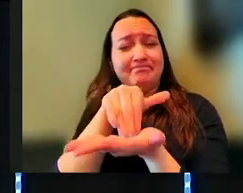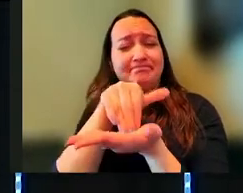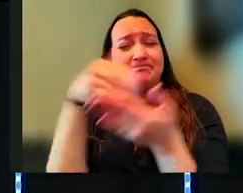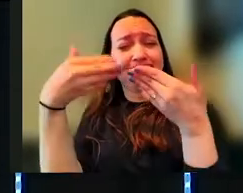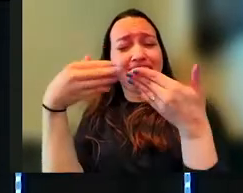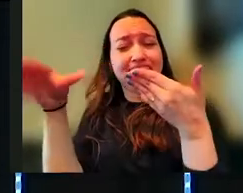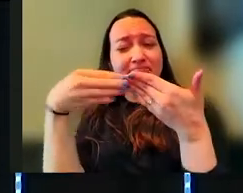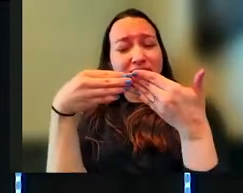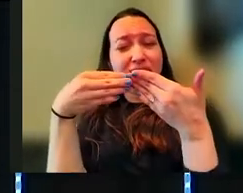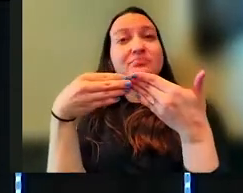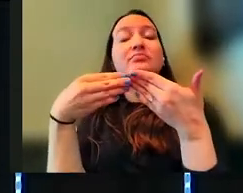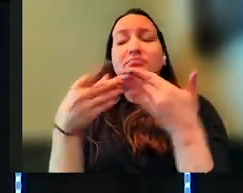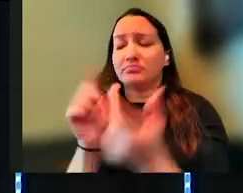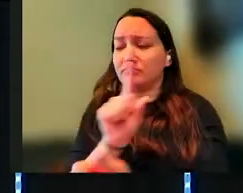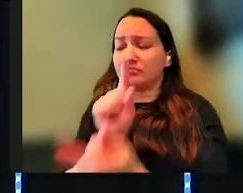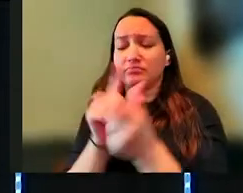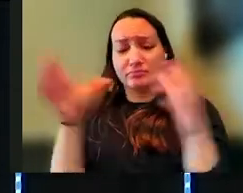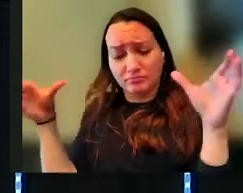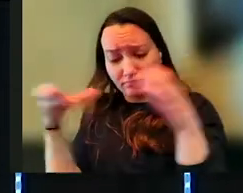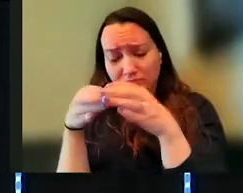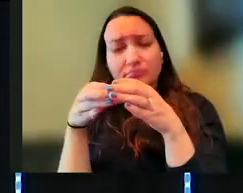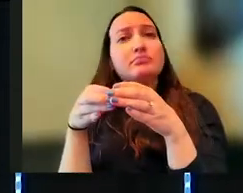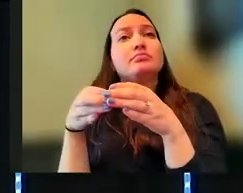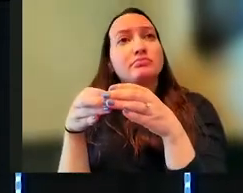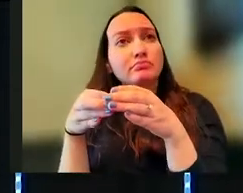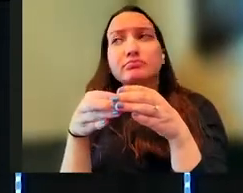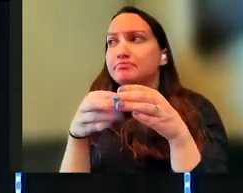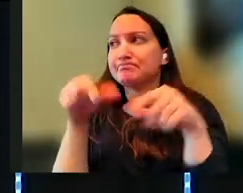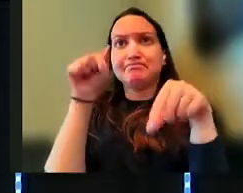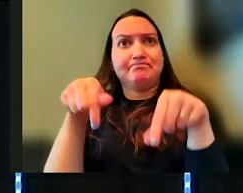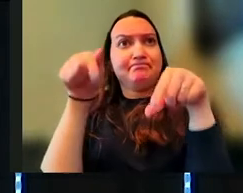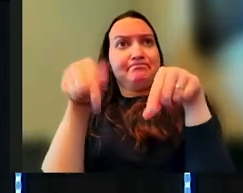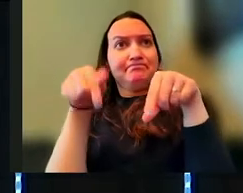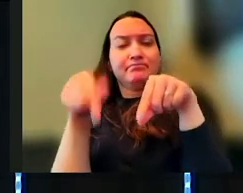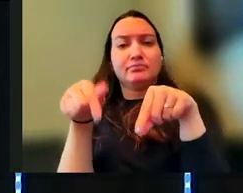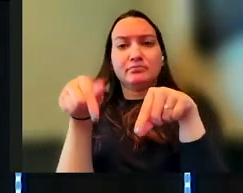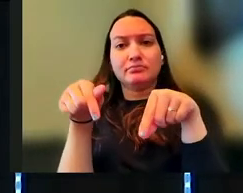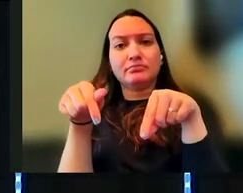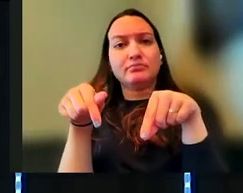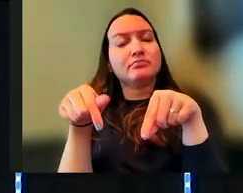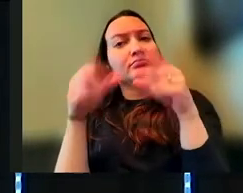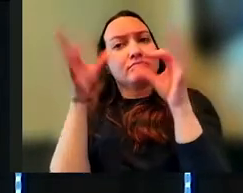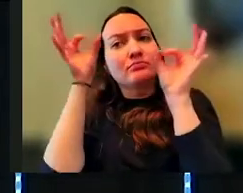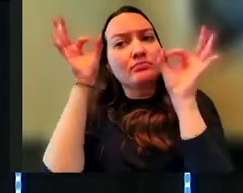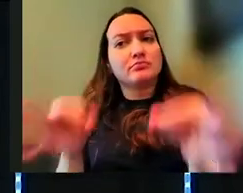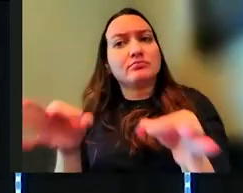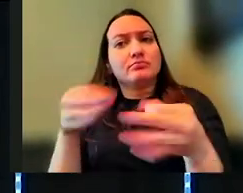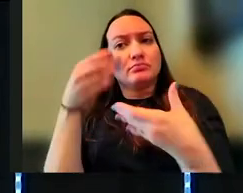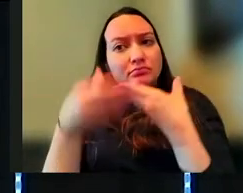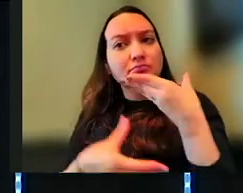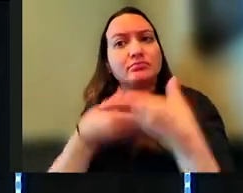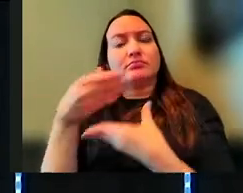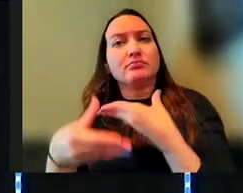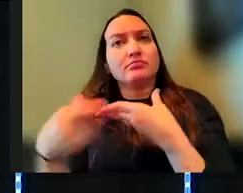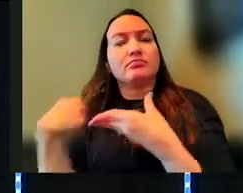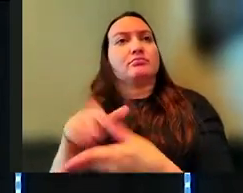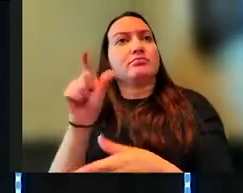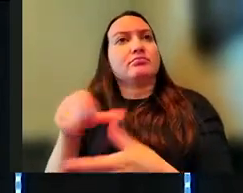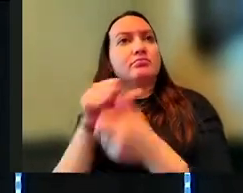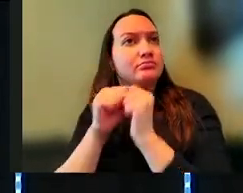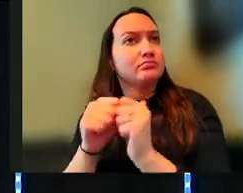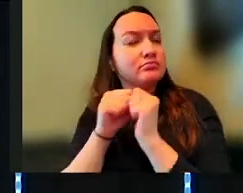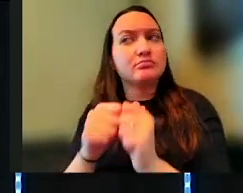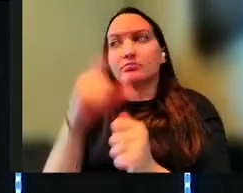right? They meet at the center of it all and say, this is where decisions are made. This is where we come together and bring wisdom.